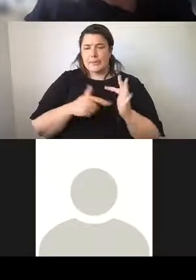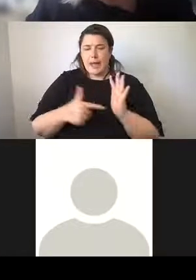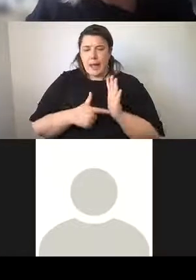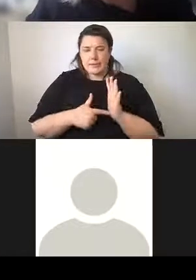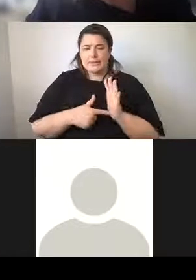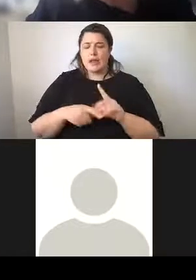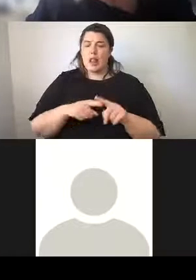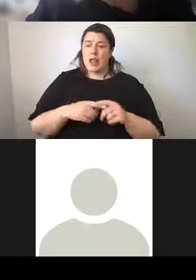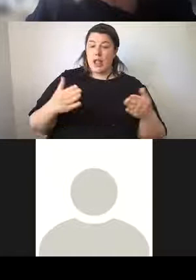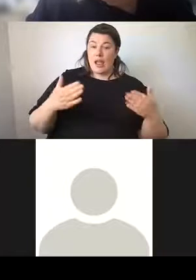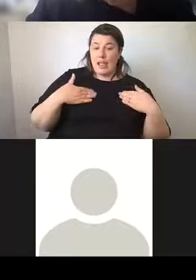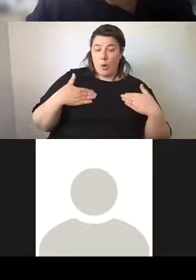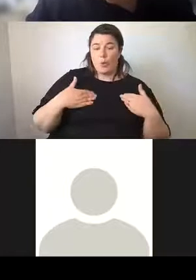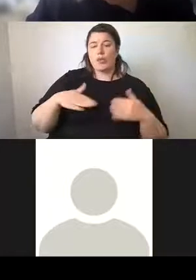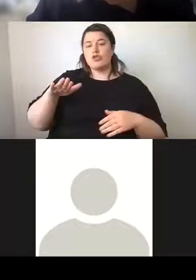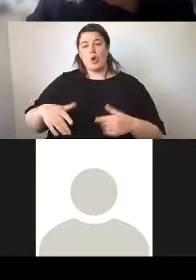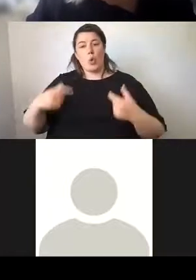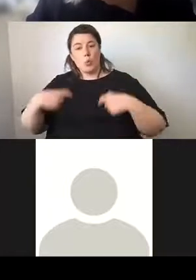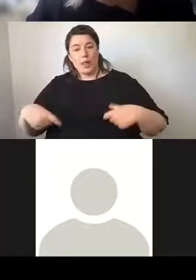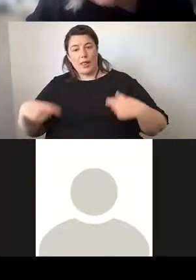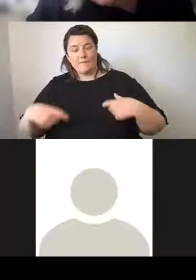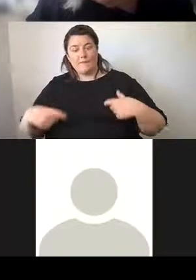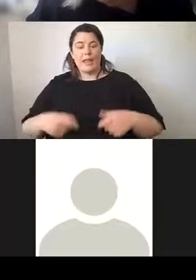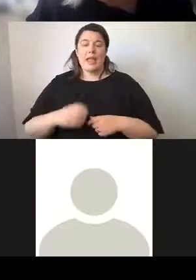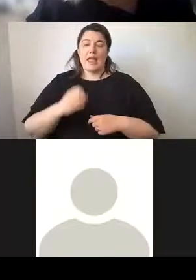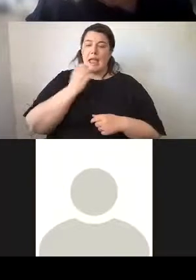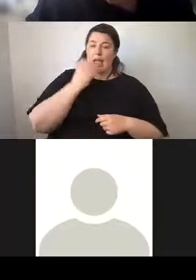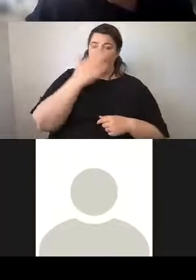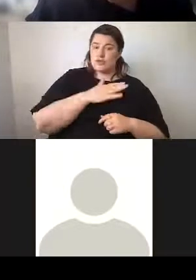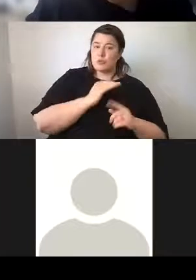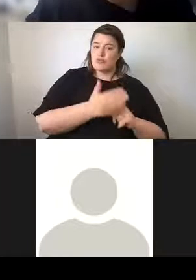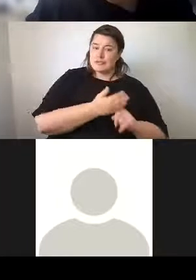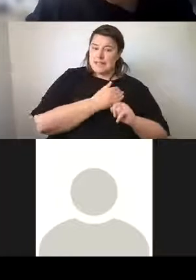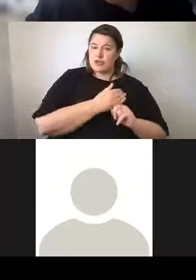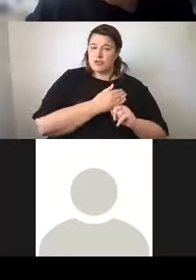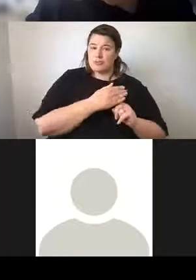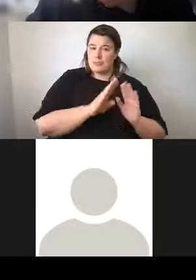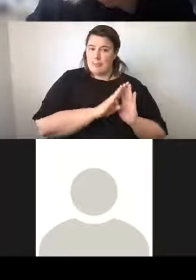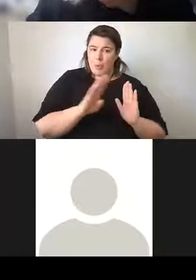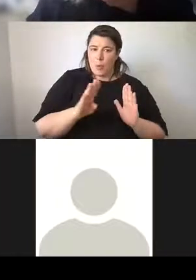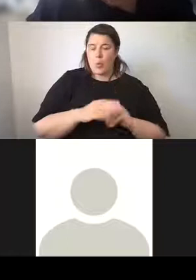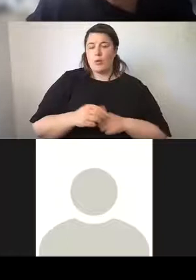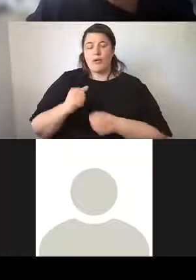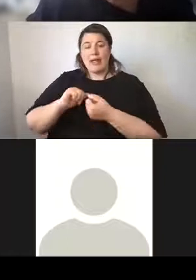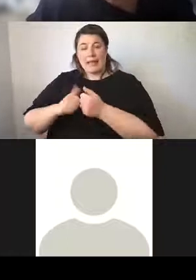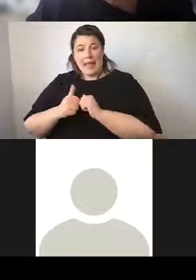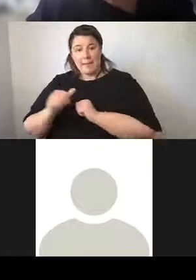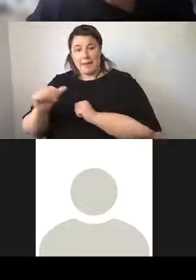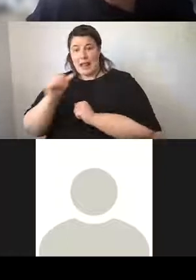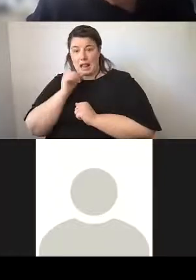health, child welfare, the Aboriginal Protection Board, gaming and liquor licensing.